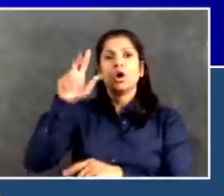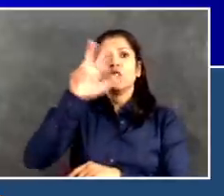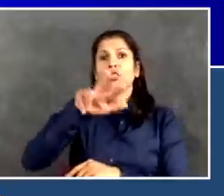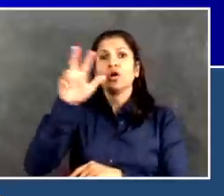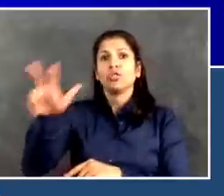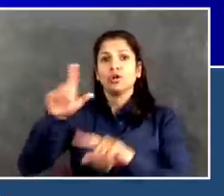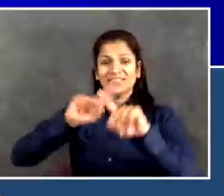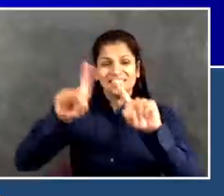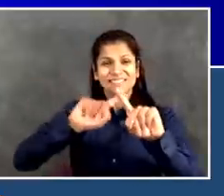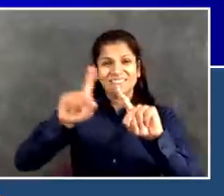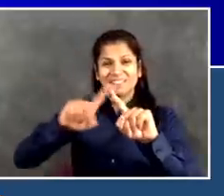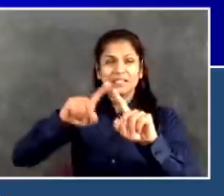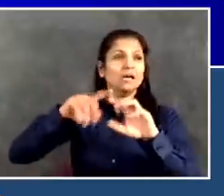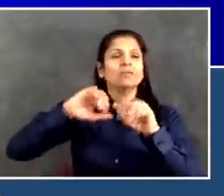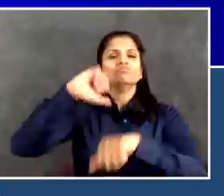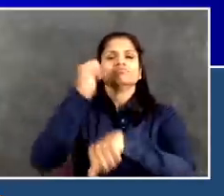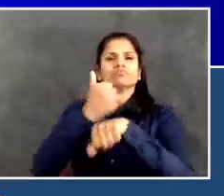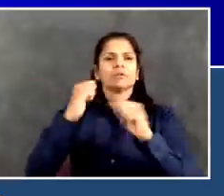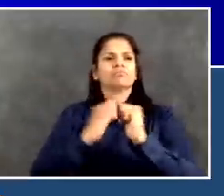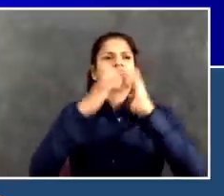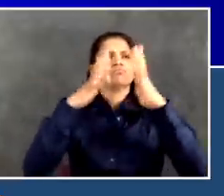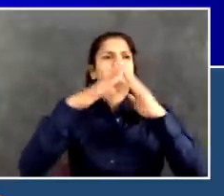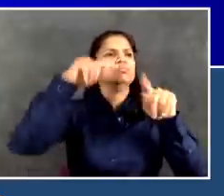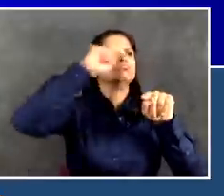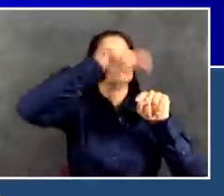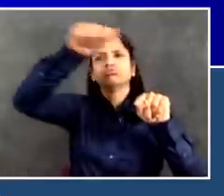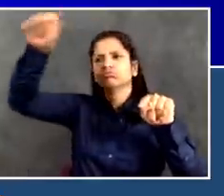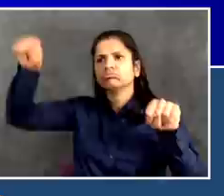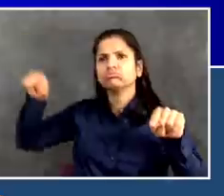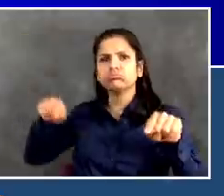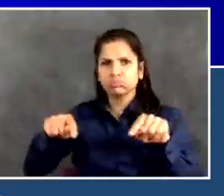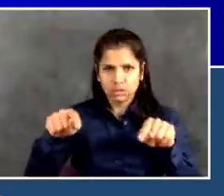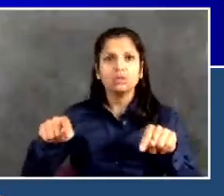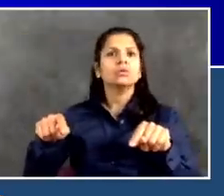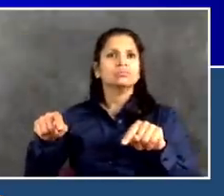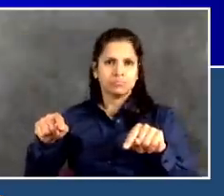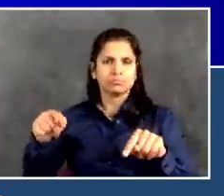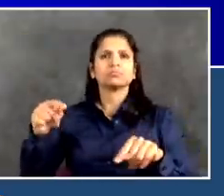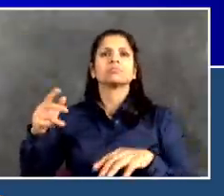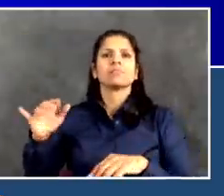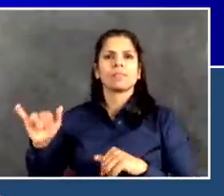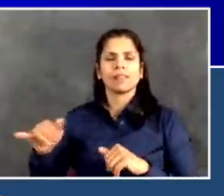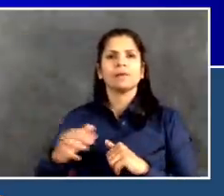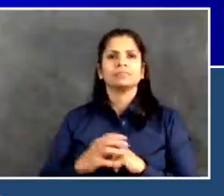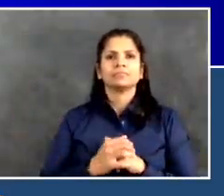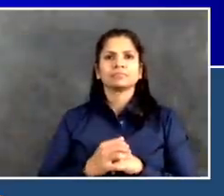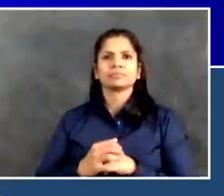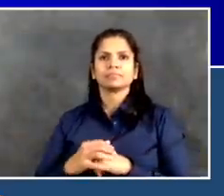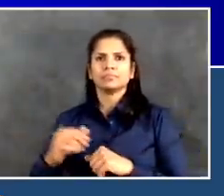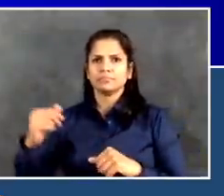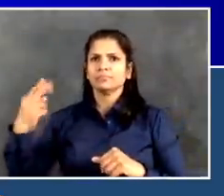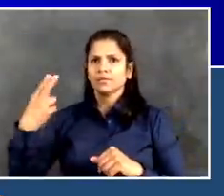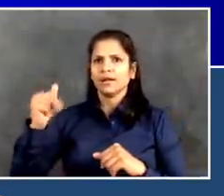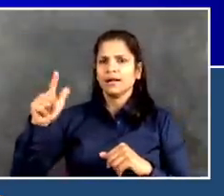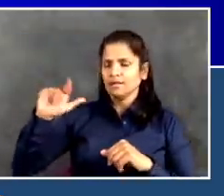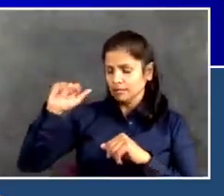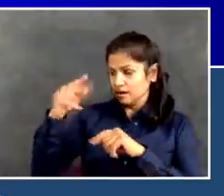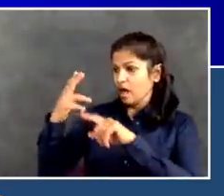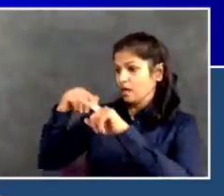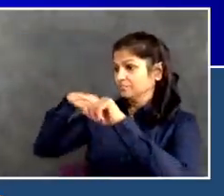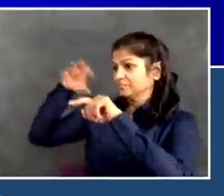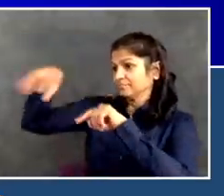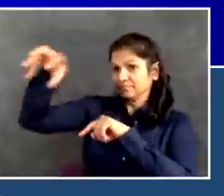anyone who needs food, whether it's to go to one of those DOE sites or home deliveries, whatever you need, call 311